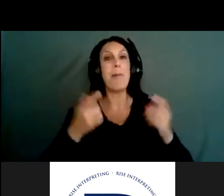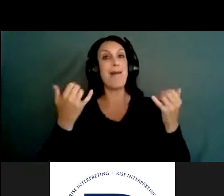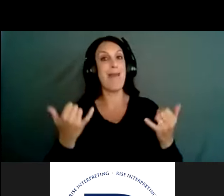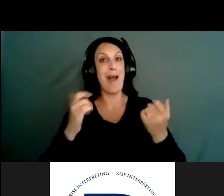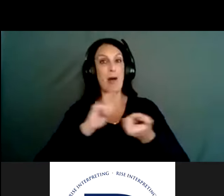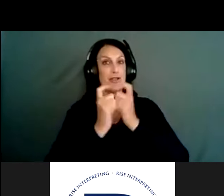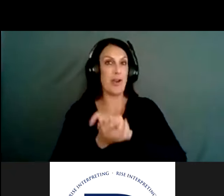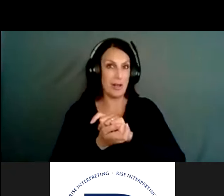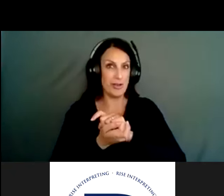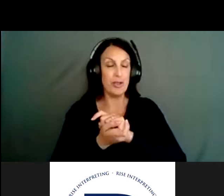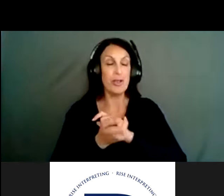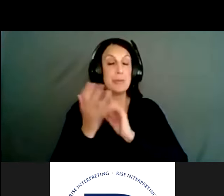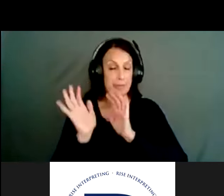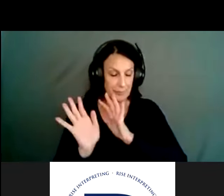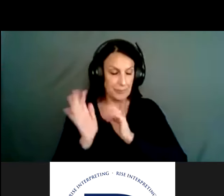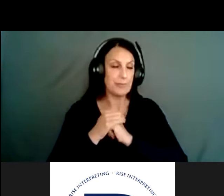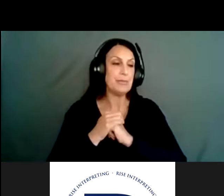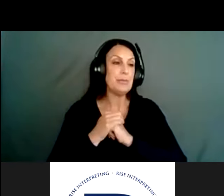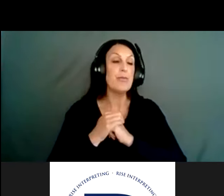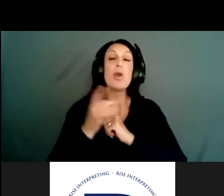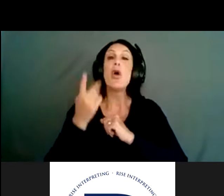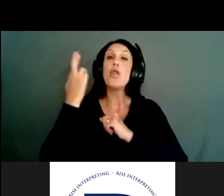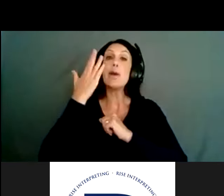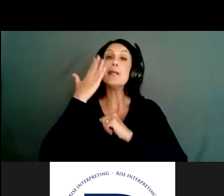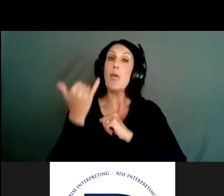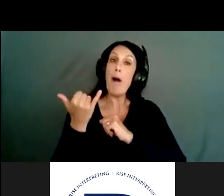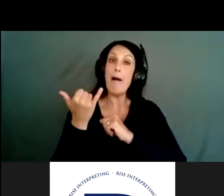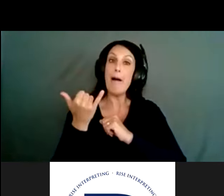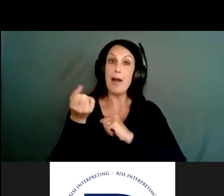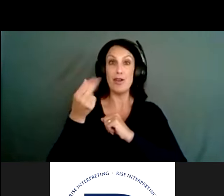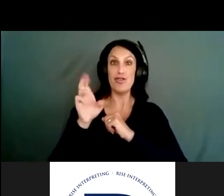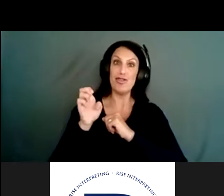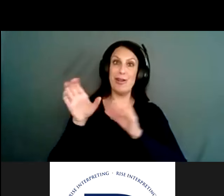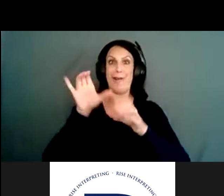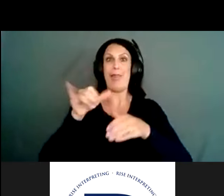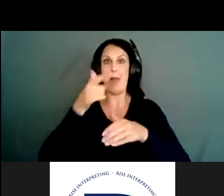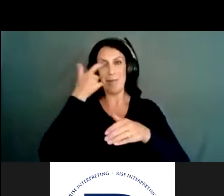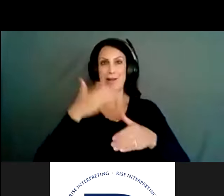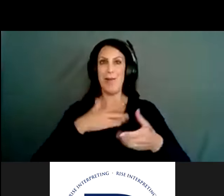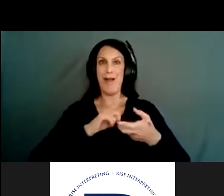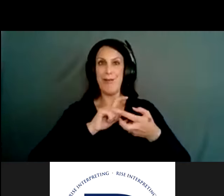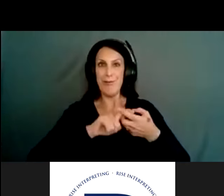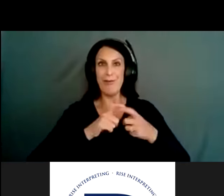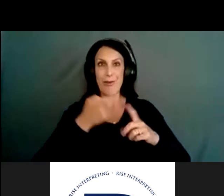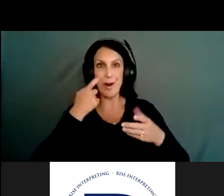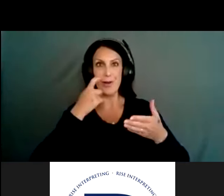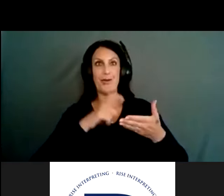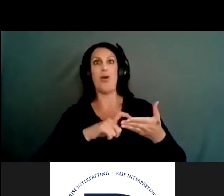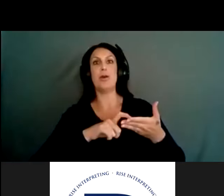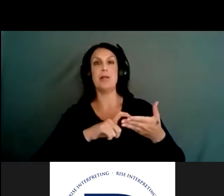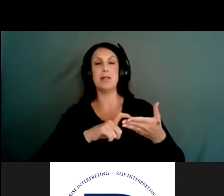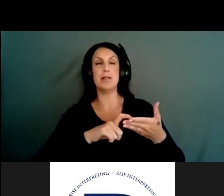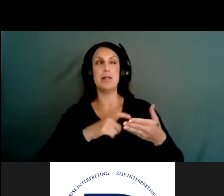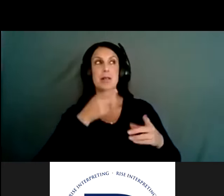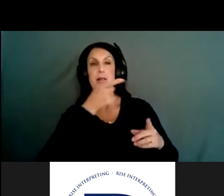So if Diana did that, and the reason why she did that is because I'm suicidal, she would be covered and I would be covered. The penal